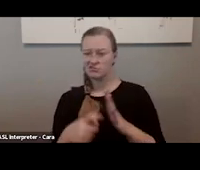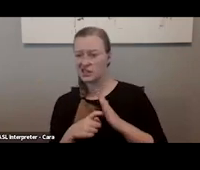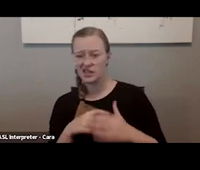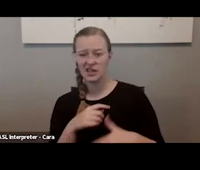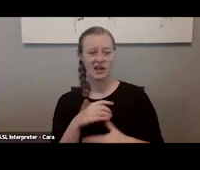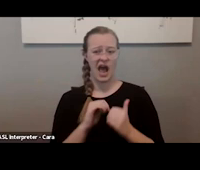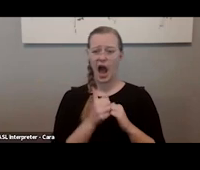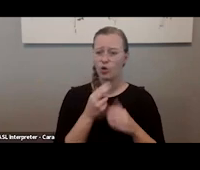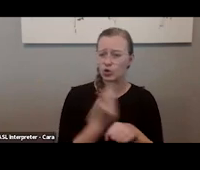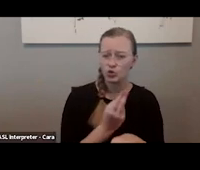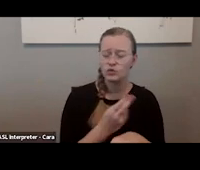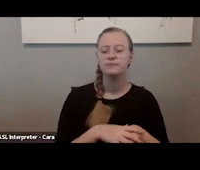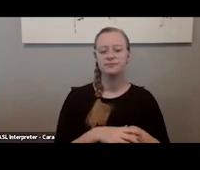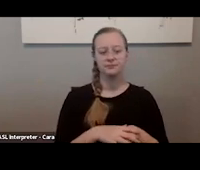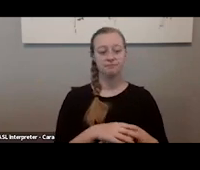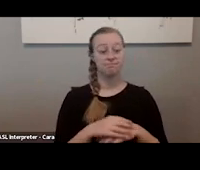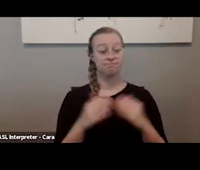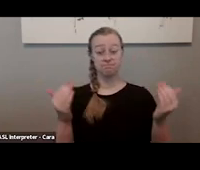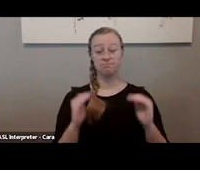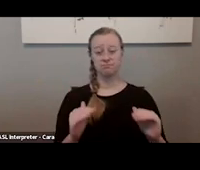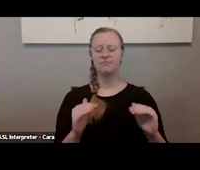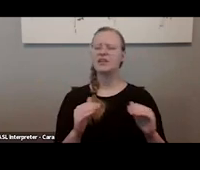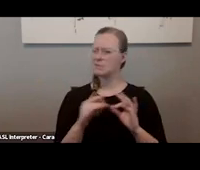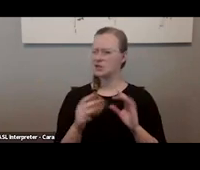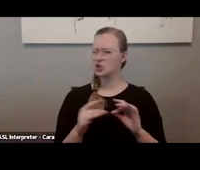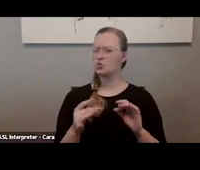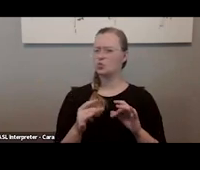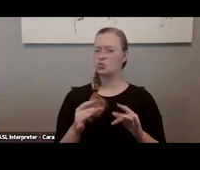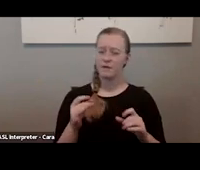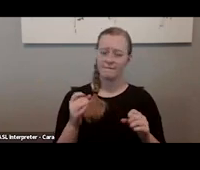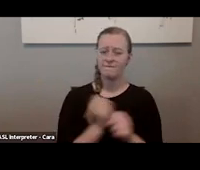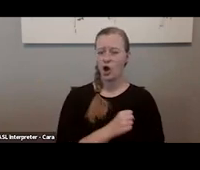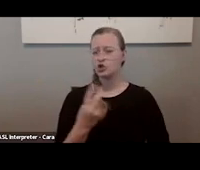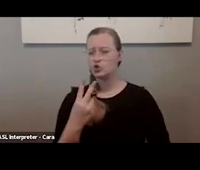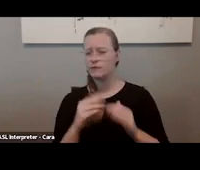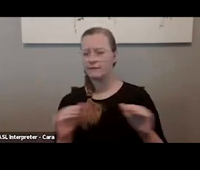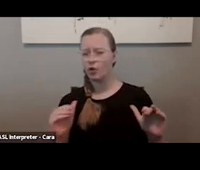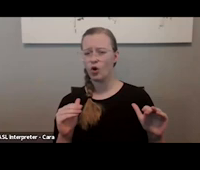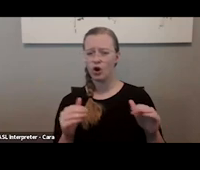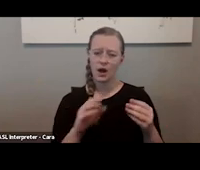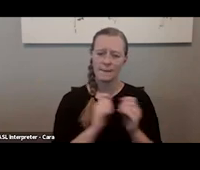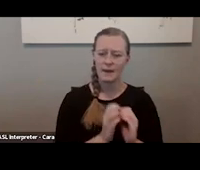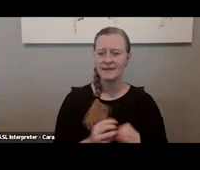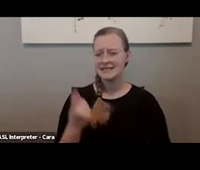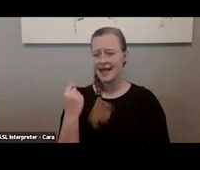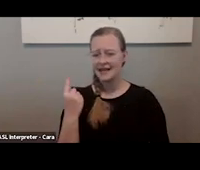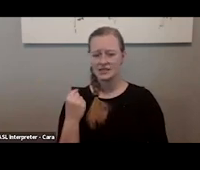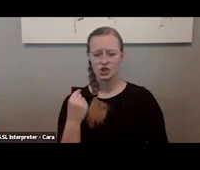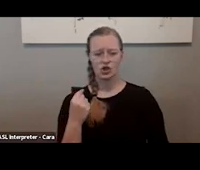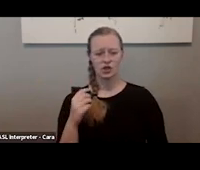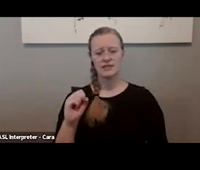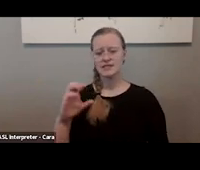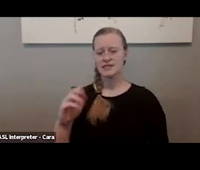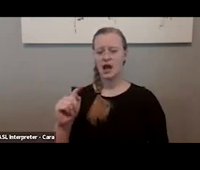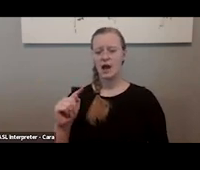used. The second is, I mentioned, we fought off two floor amendments last year. They were offered by Congressman Scott Perry, who